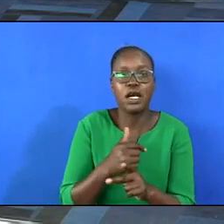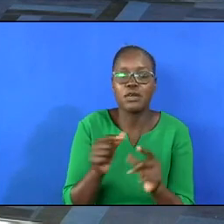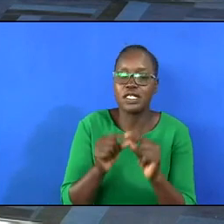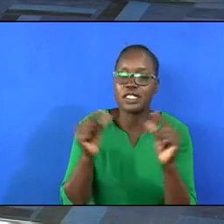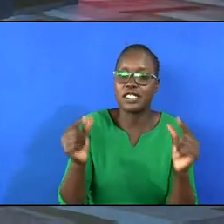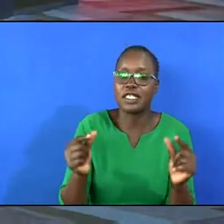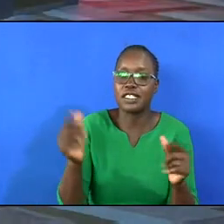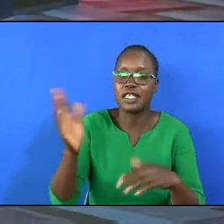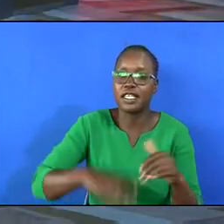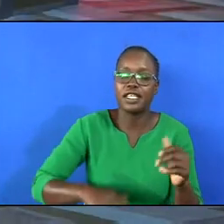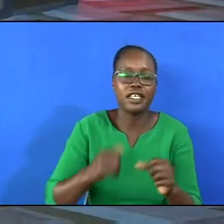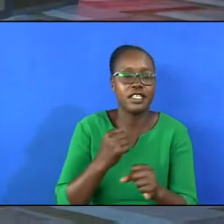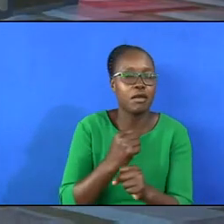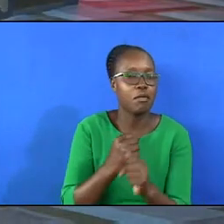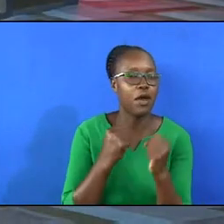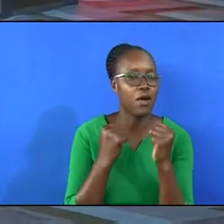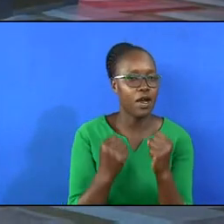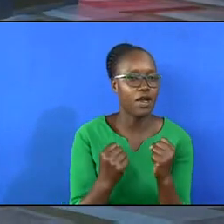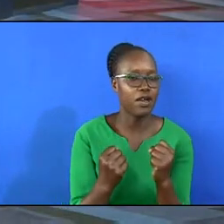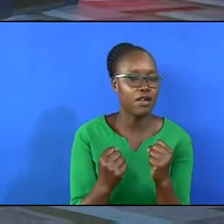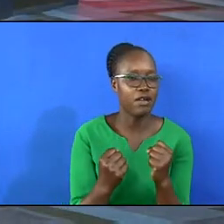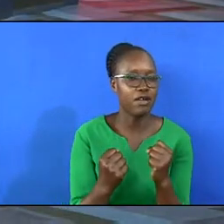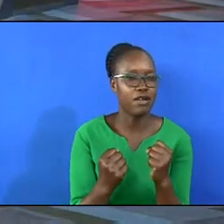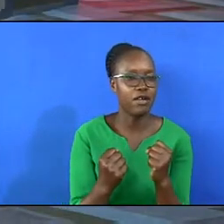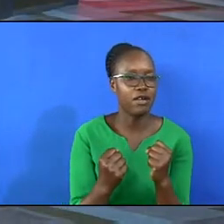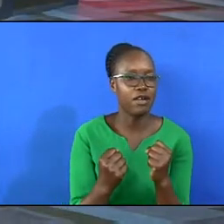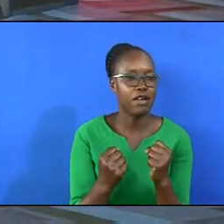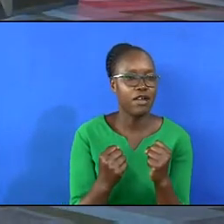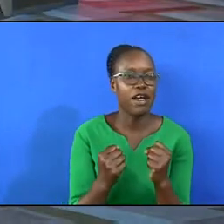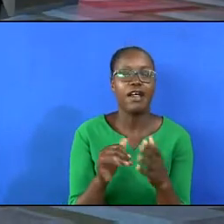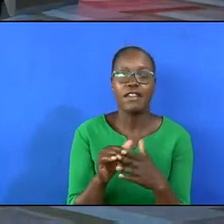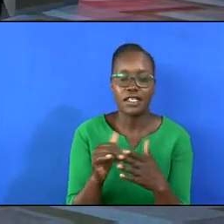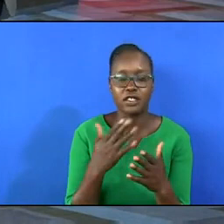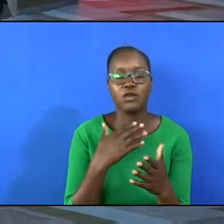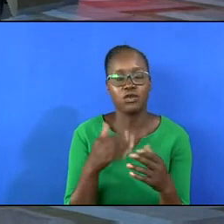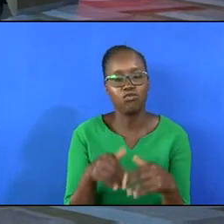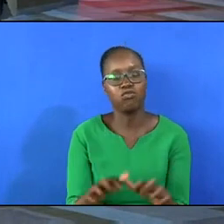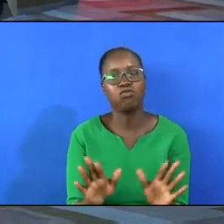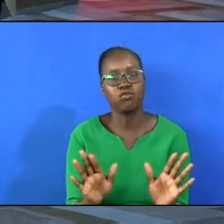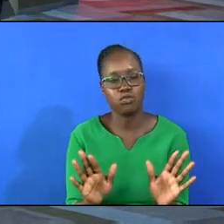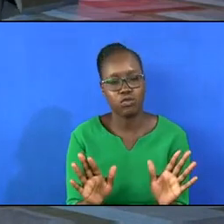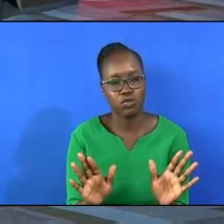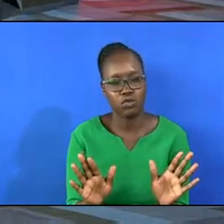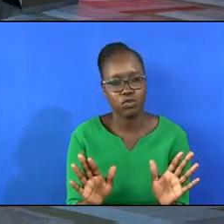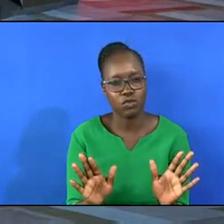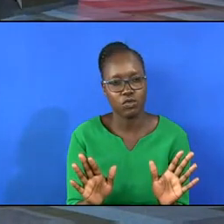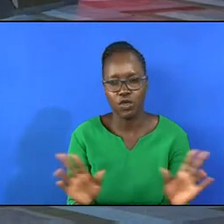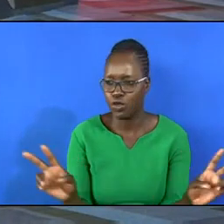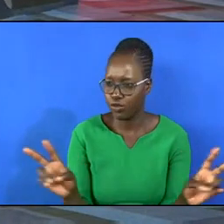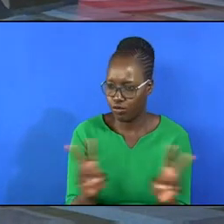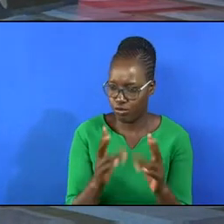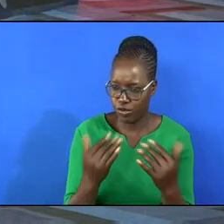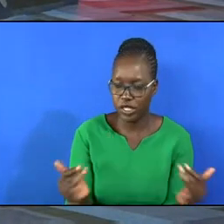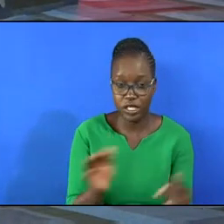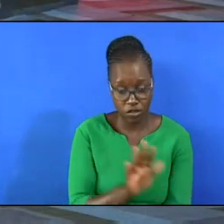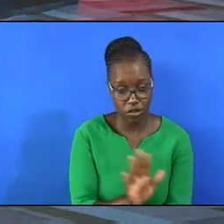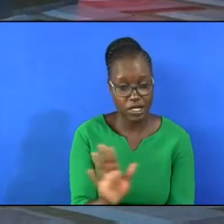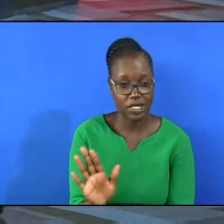greater than the power that draws us away. You look at your children.